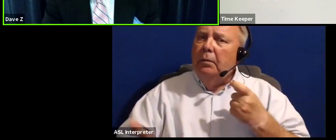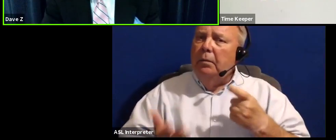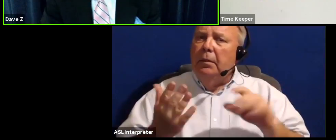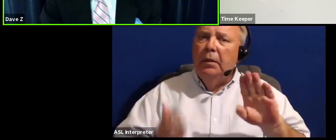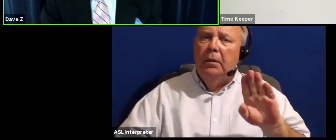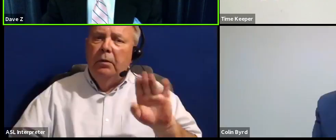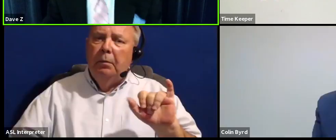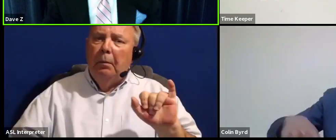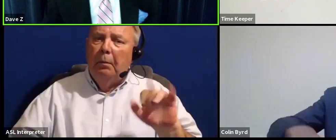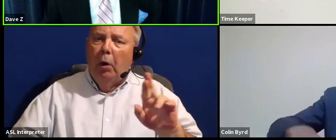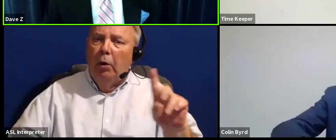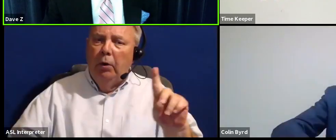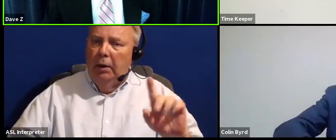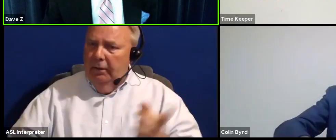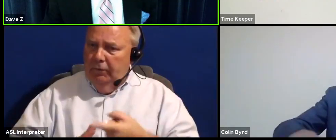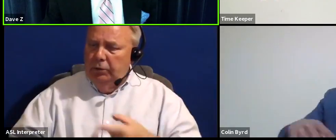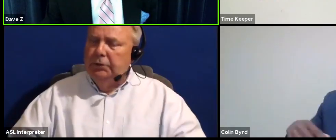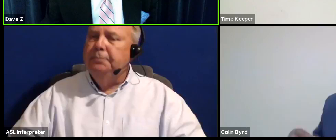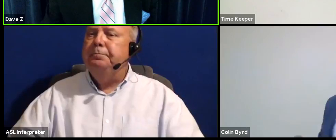Byrd first.